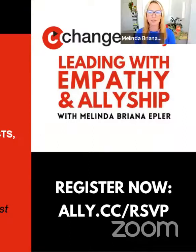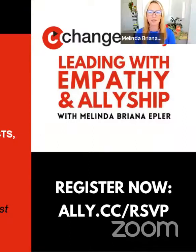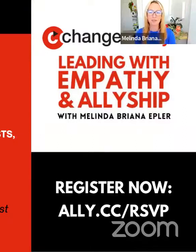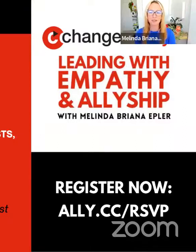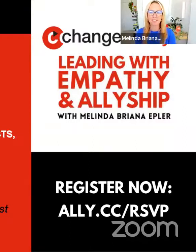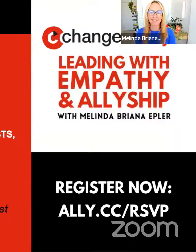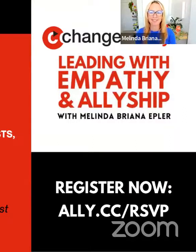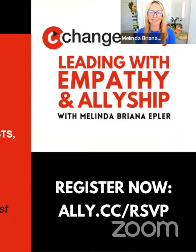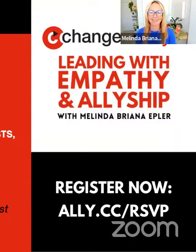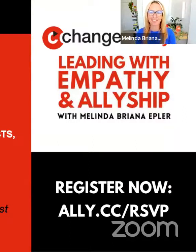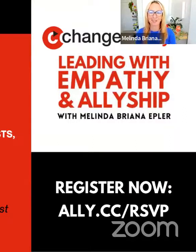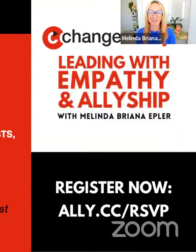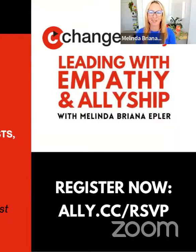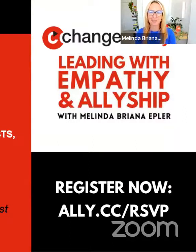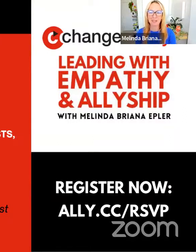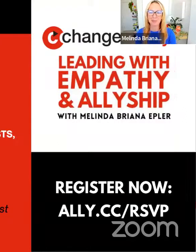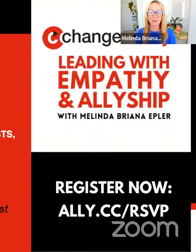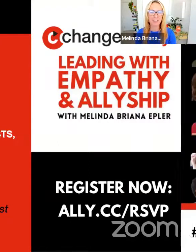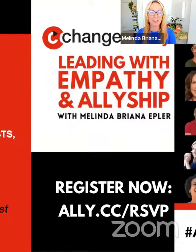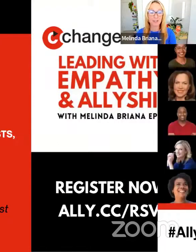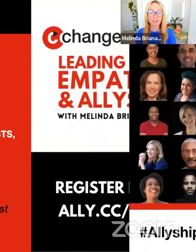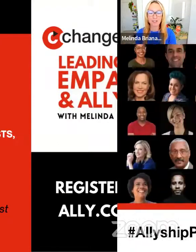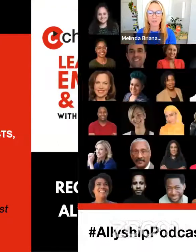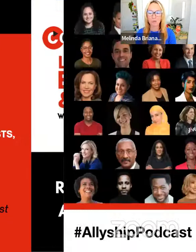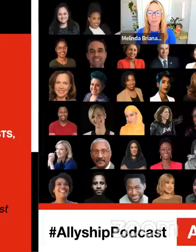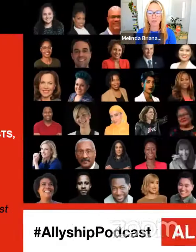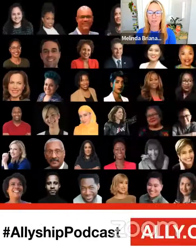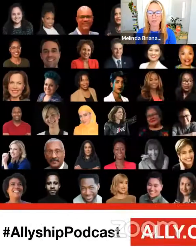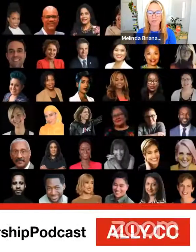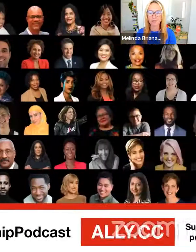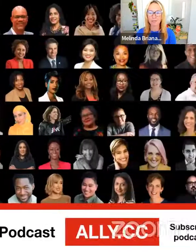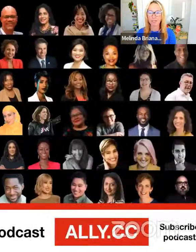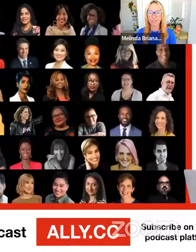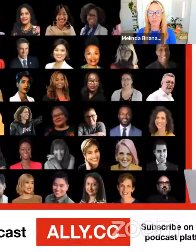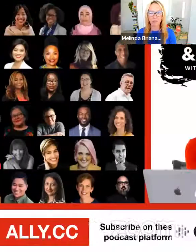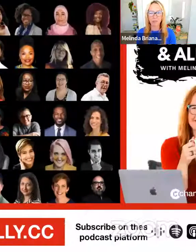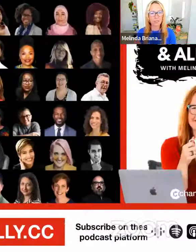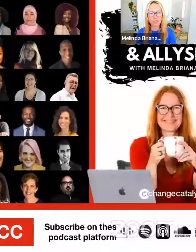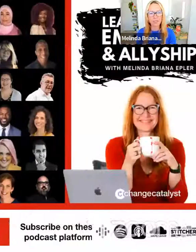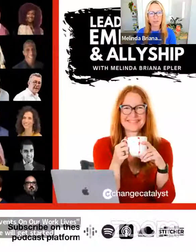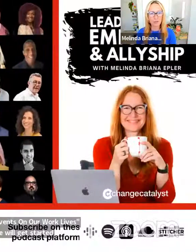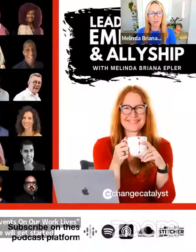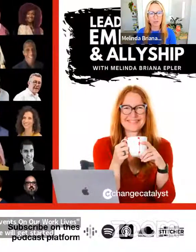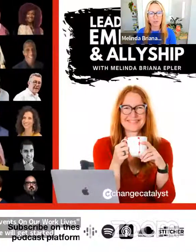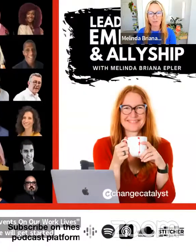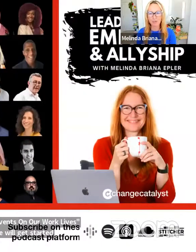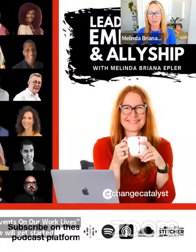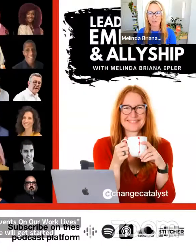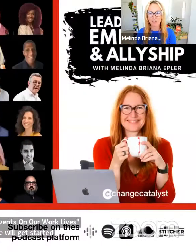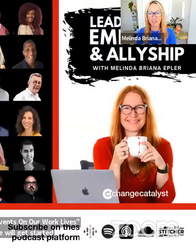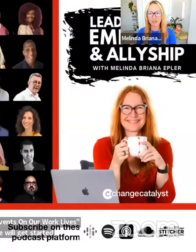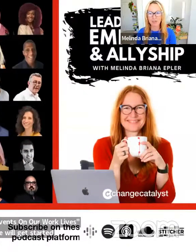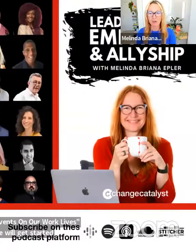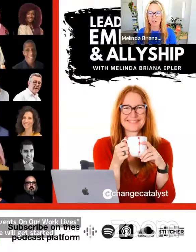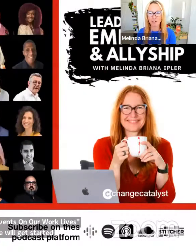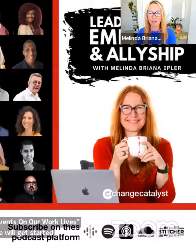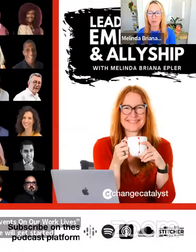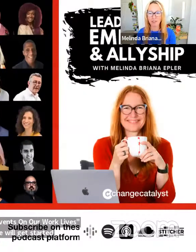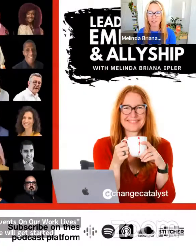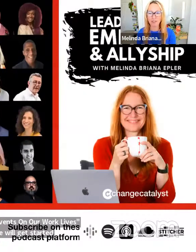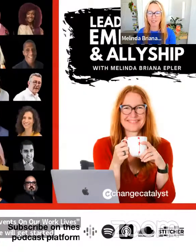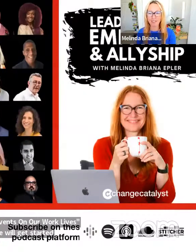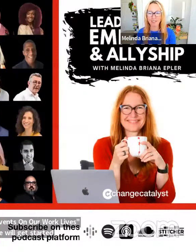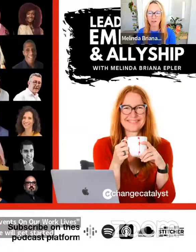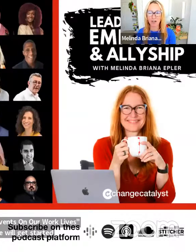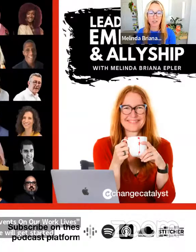Hello, everyone. We will get started in just a moment. Please introduce yourselves in the chat. Where are